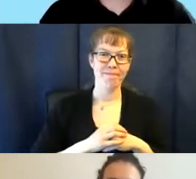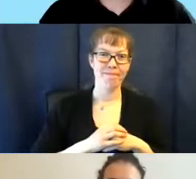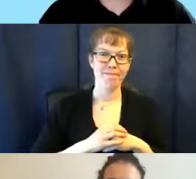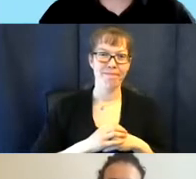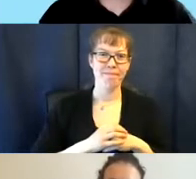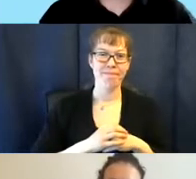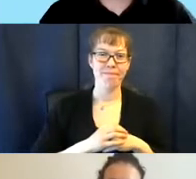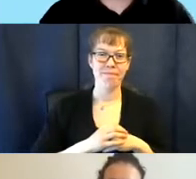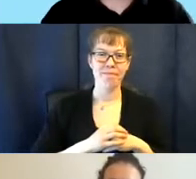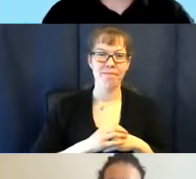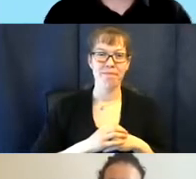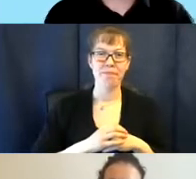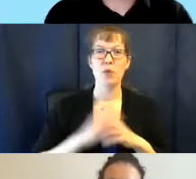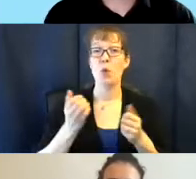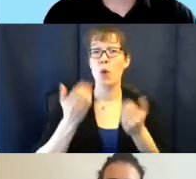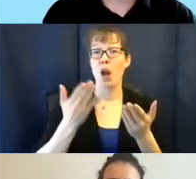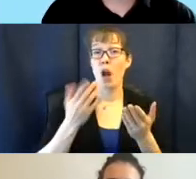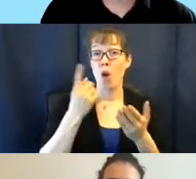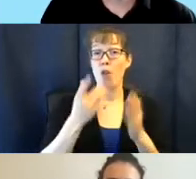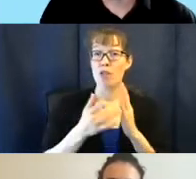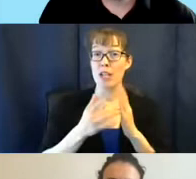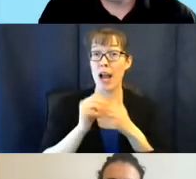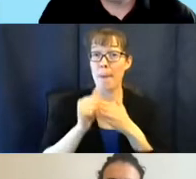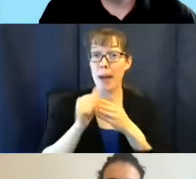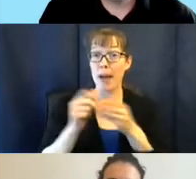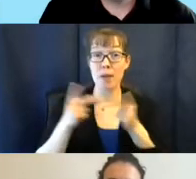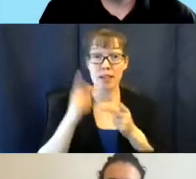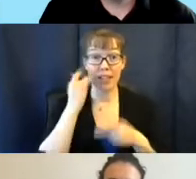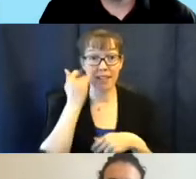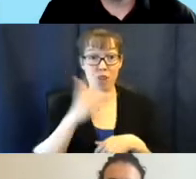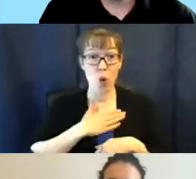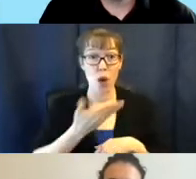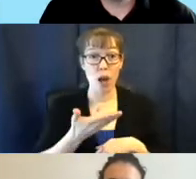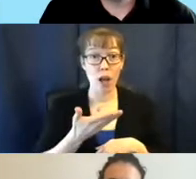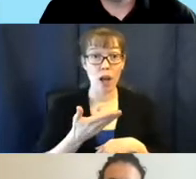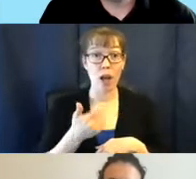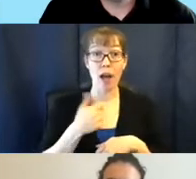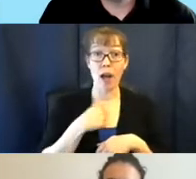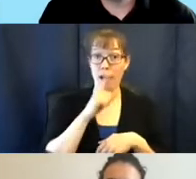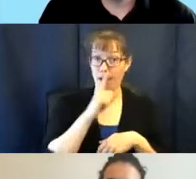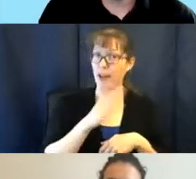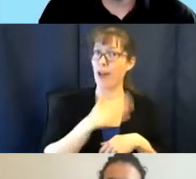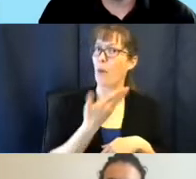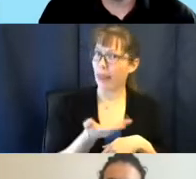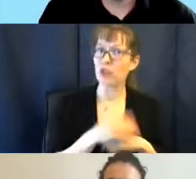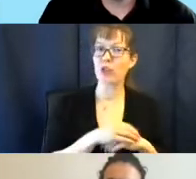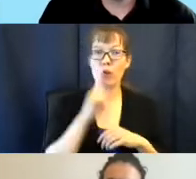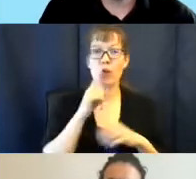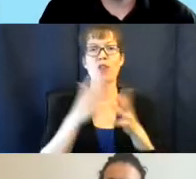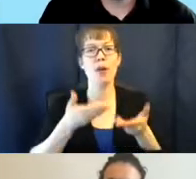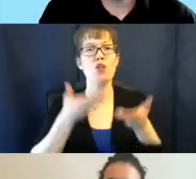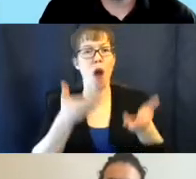We want to offer you one of those tech ambassador positions if you're willing. I am willing to. And we would very much like to offer you one of these